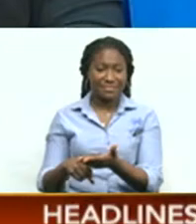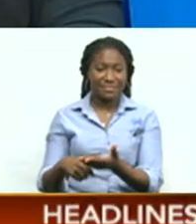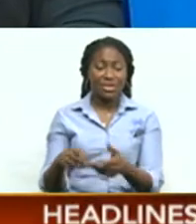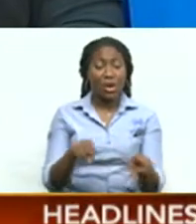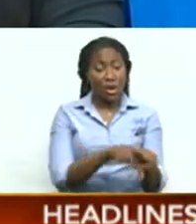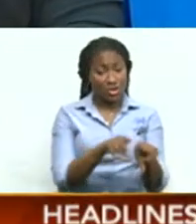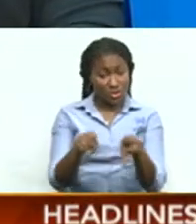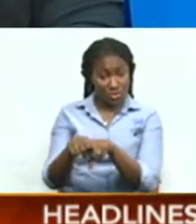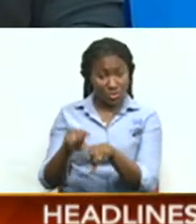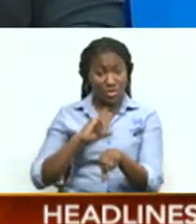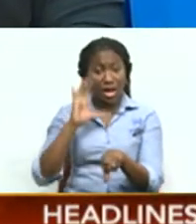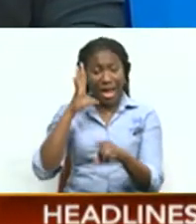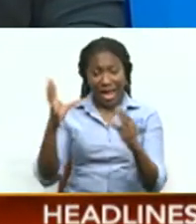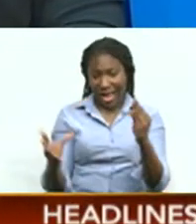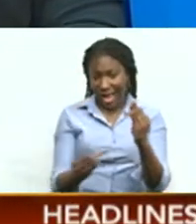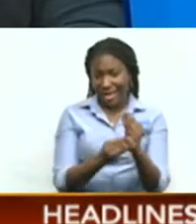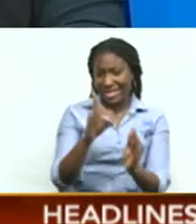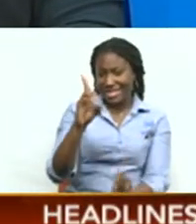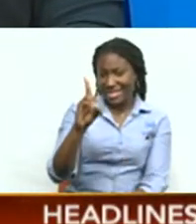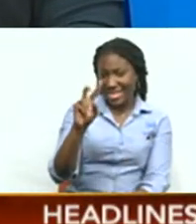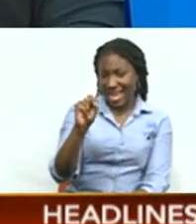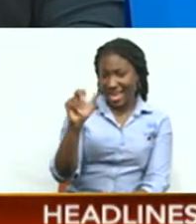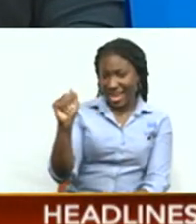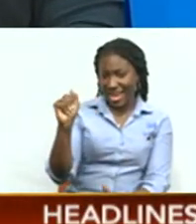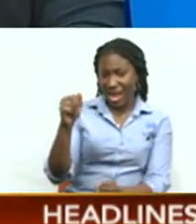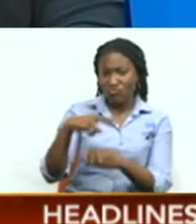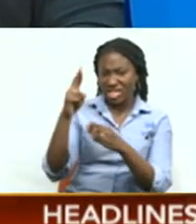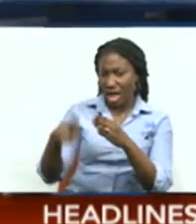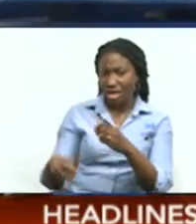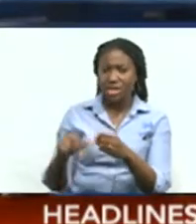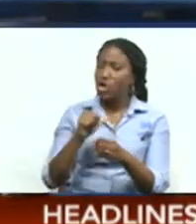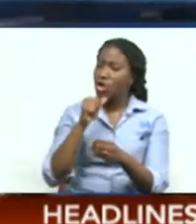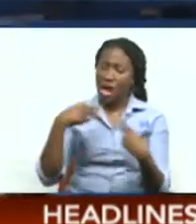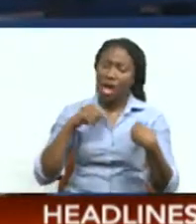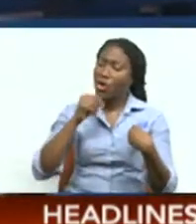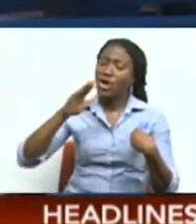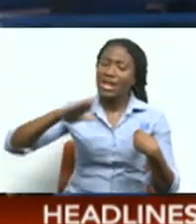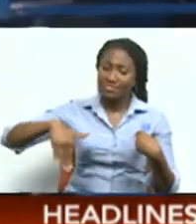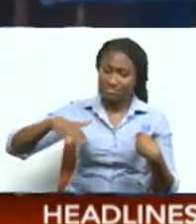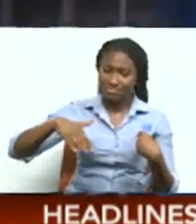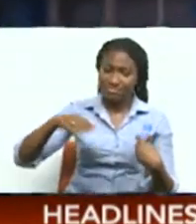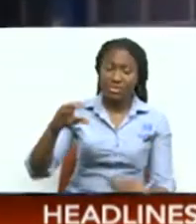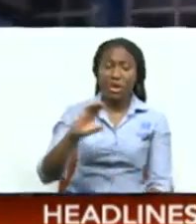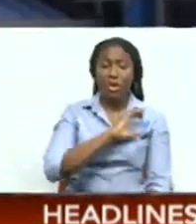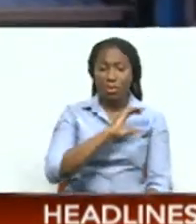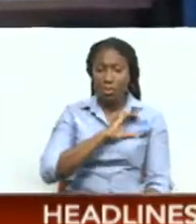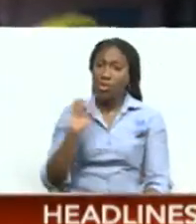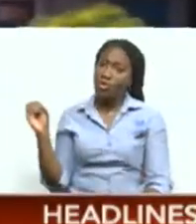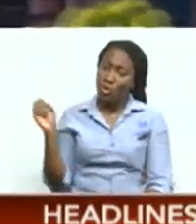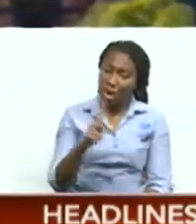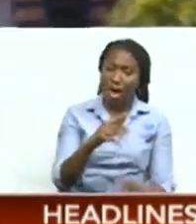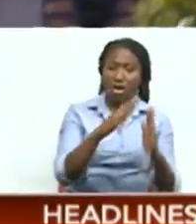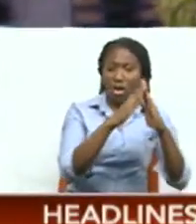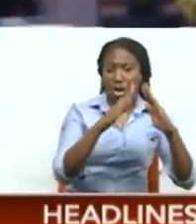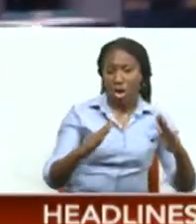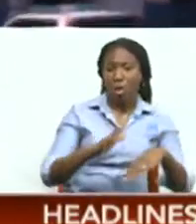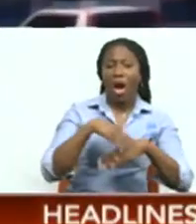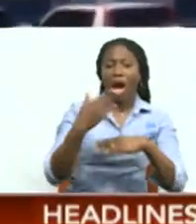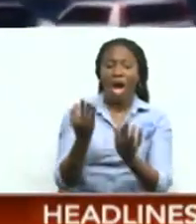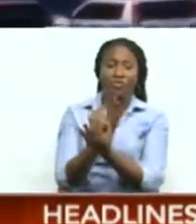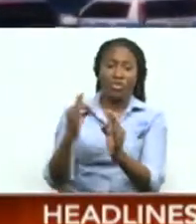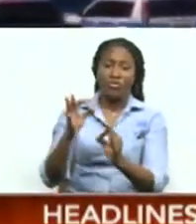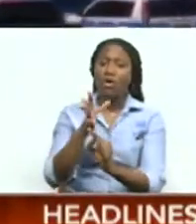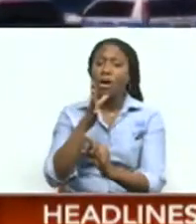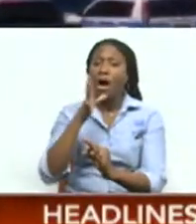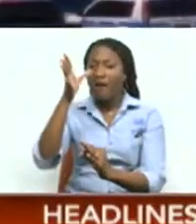also add that the DNA results are not yet available. The officers returned one day after a couple were released from custody in